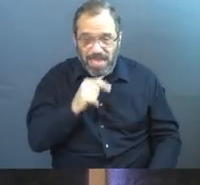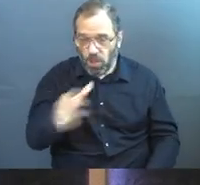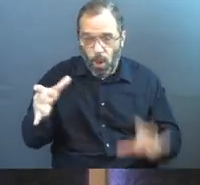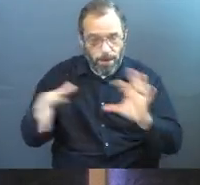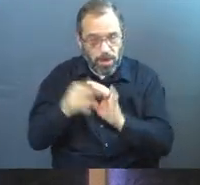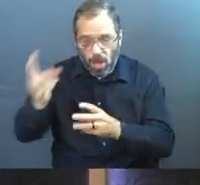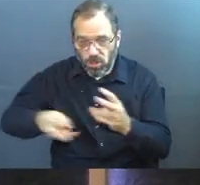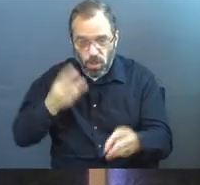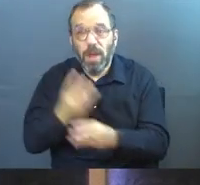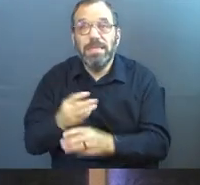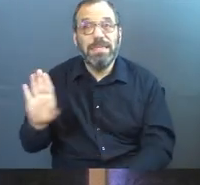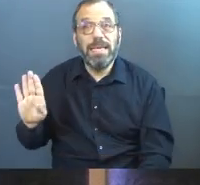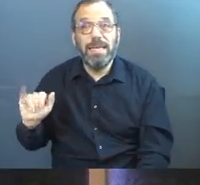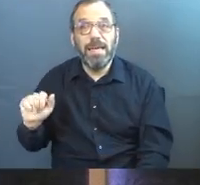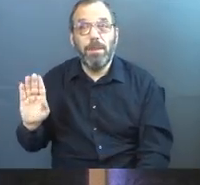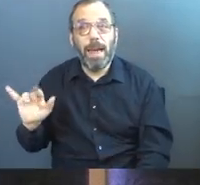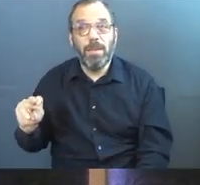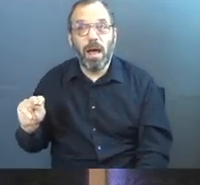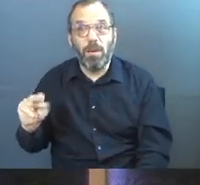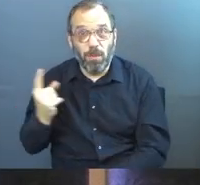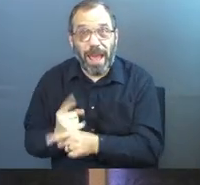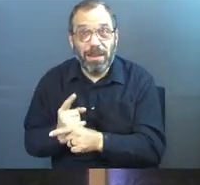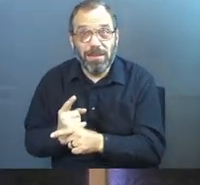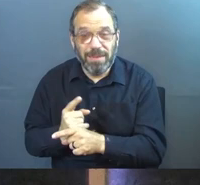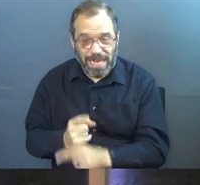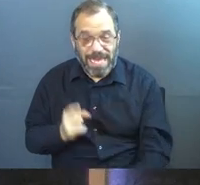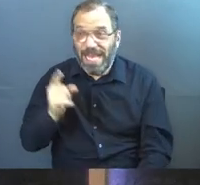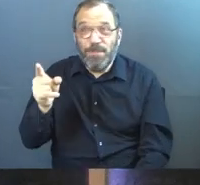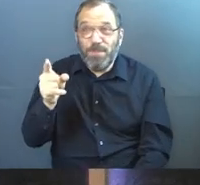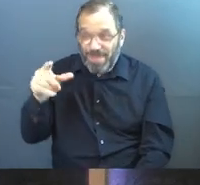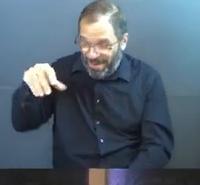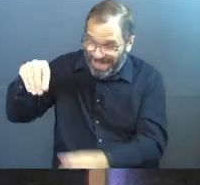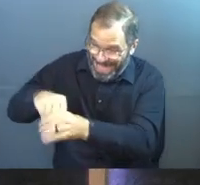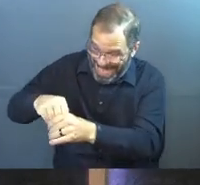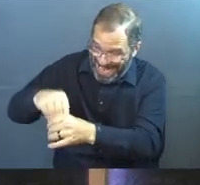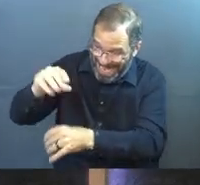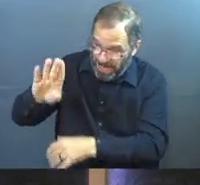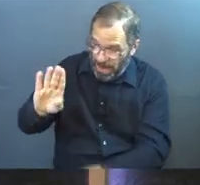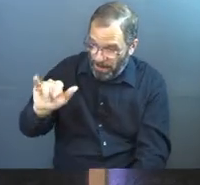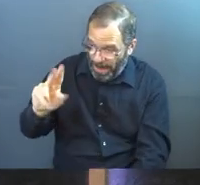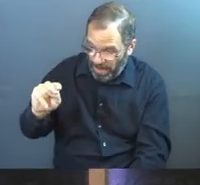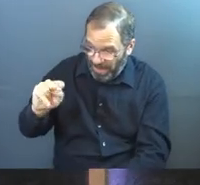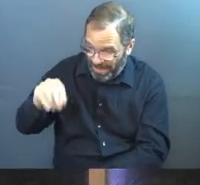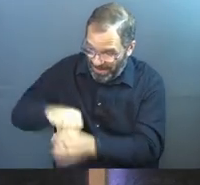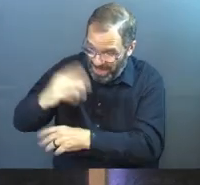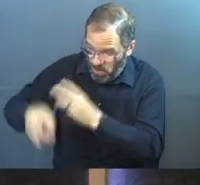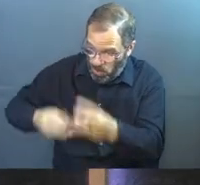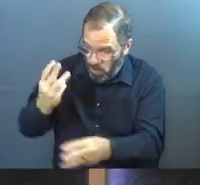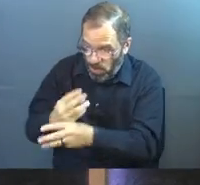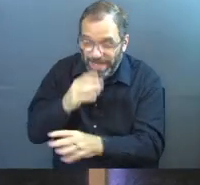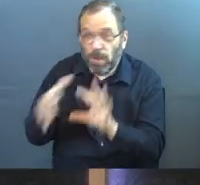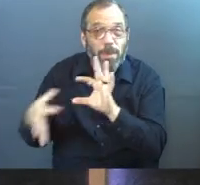not belong to the world. Do you see Babylon there? He's like, they're in it, but they don't belong to it.